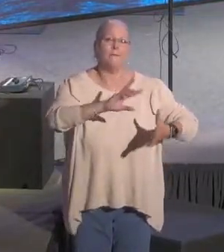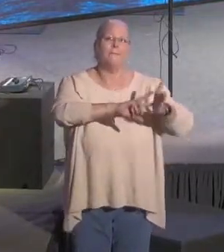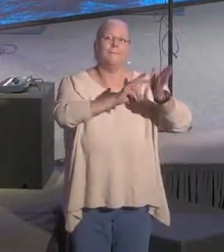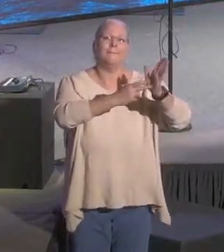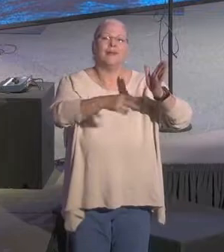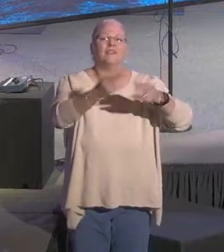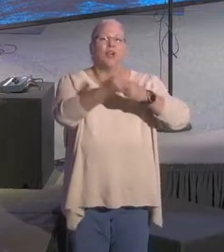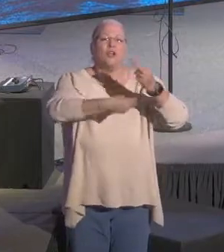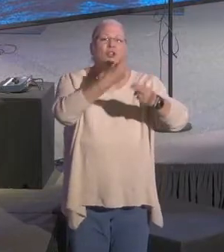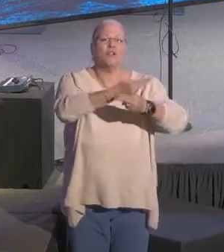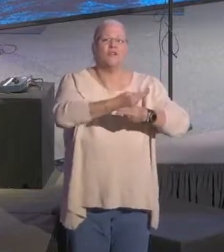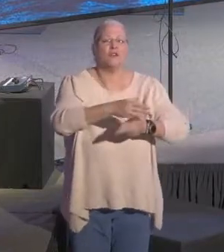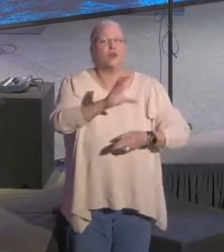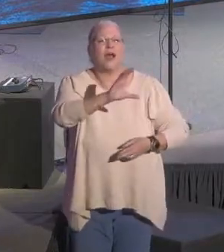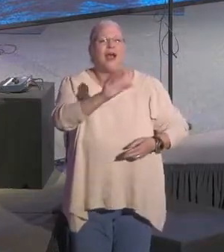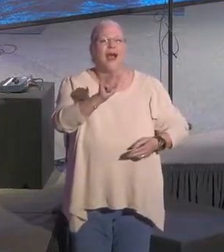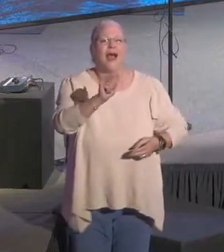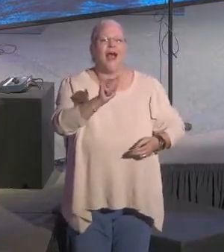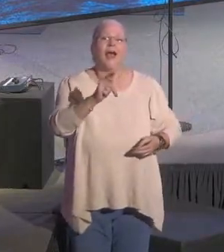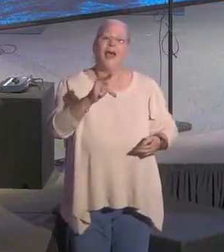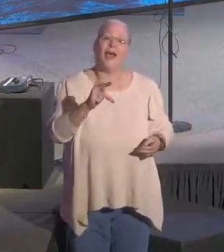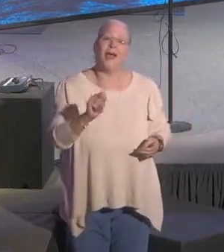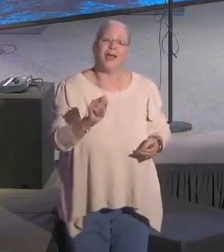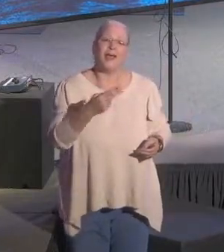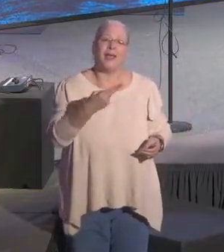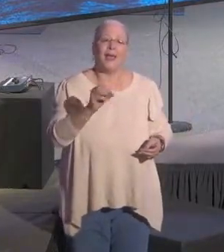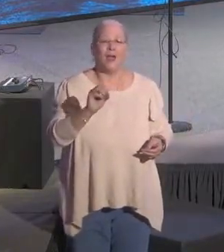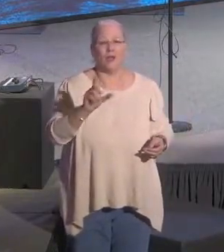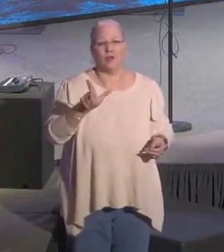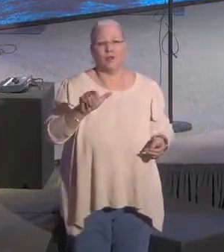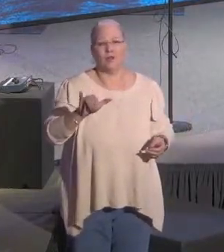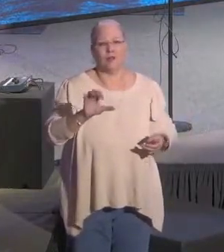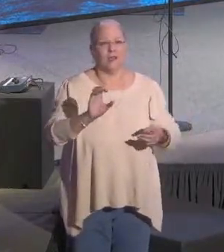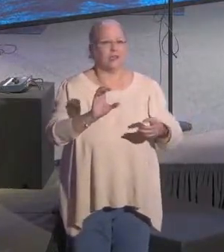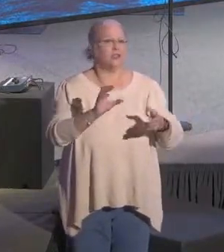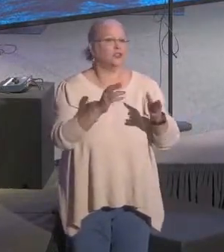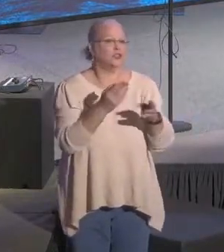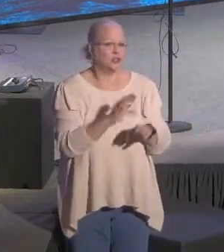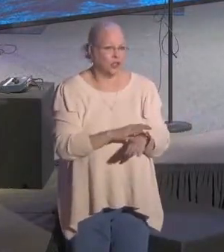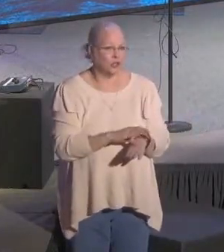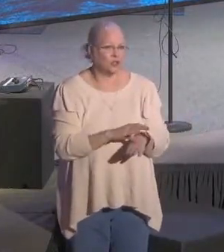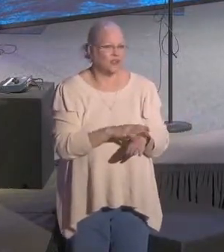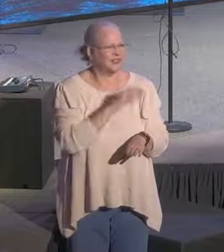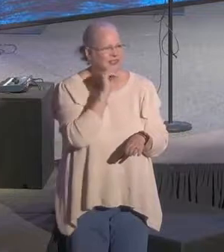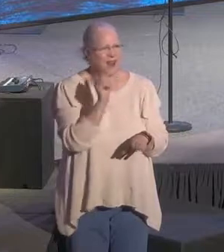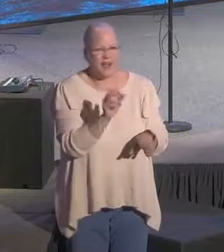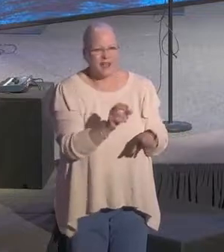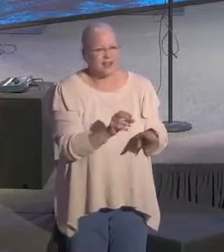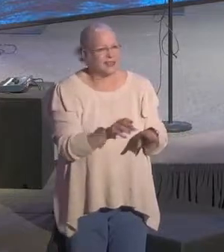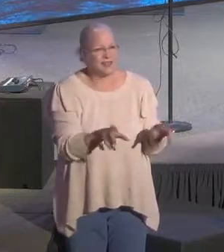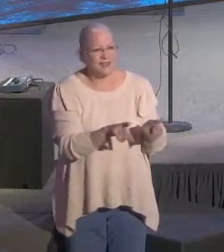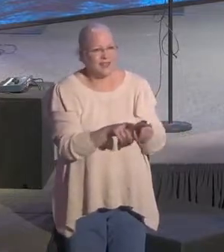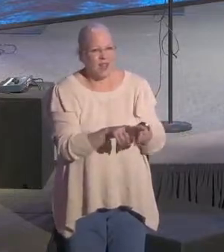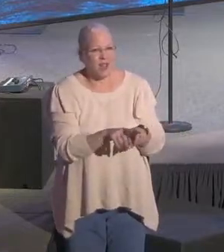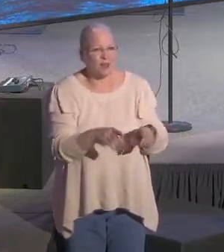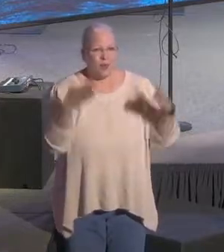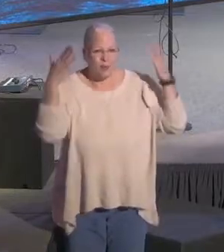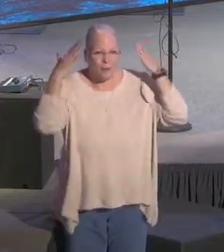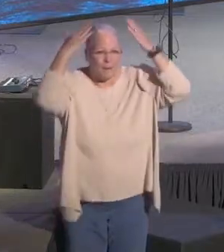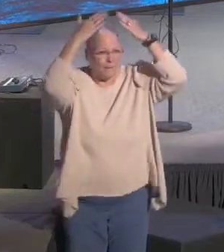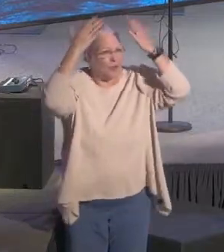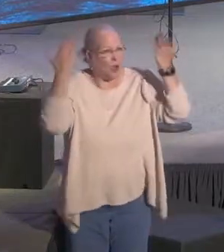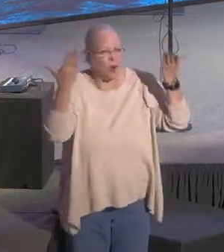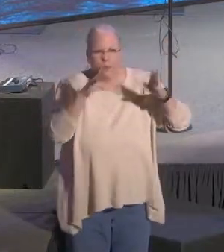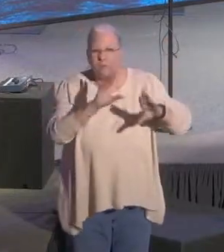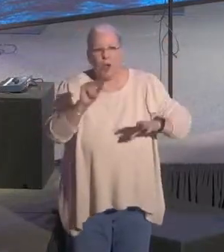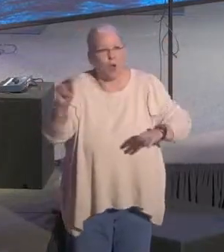universal church. I just want to talk to you about the church today for just a couple minutes, because I love you, church. Have I